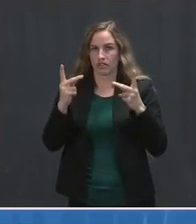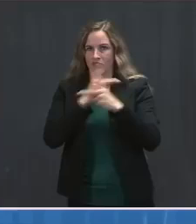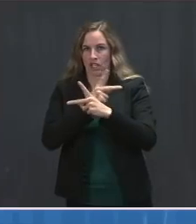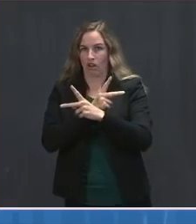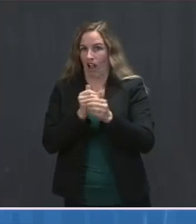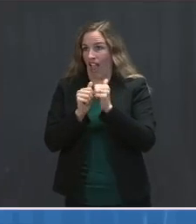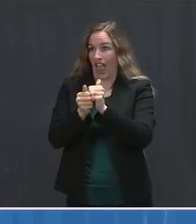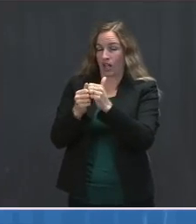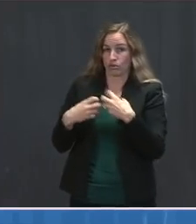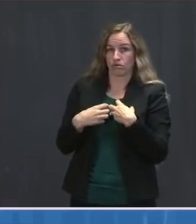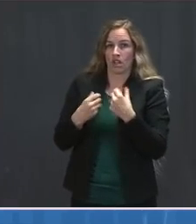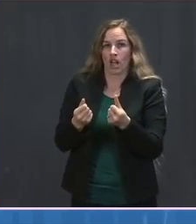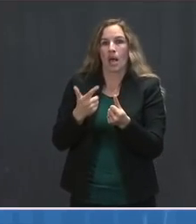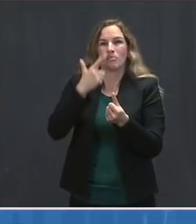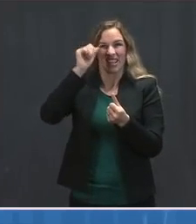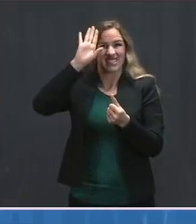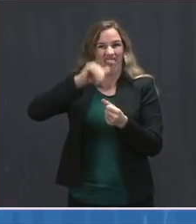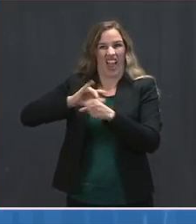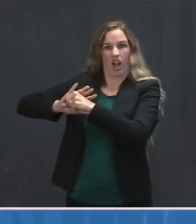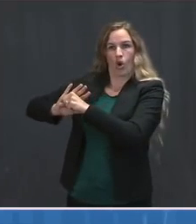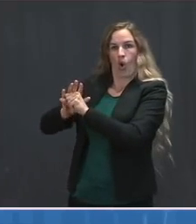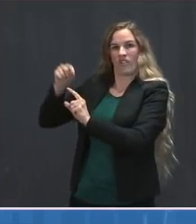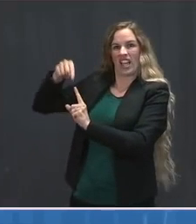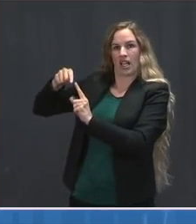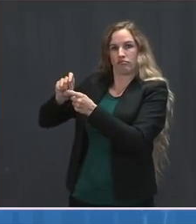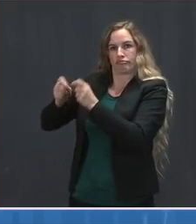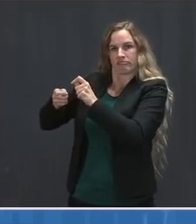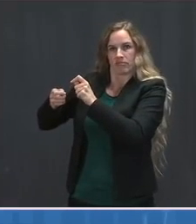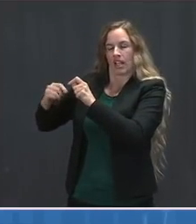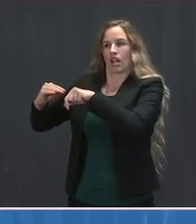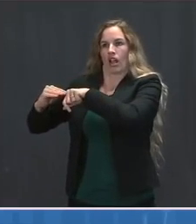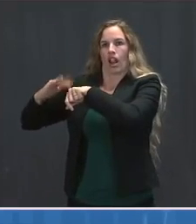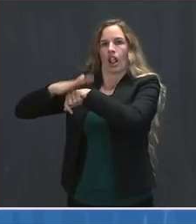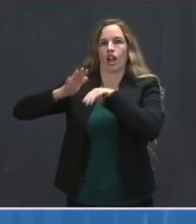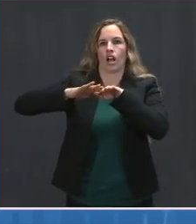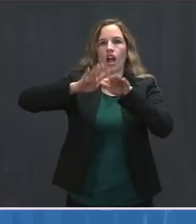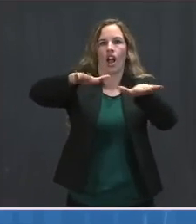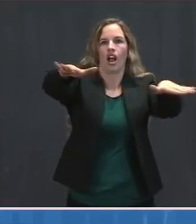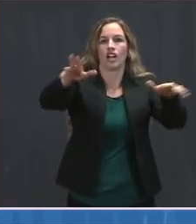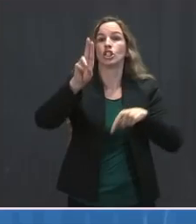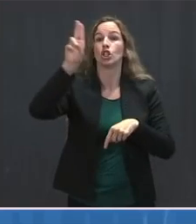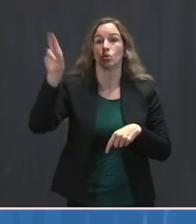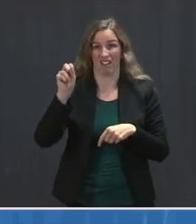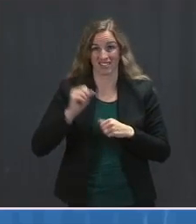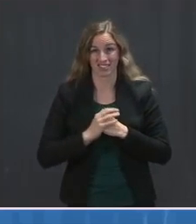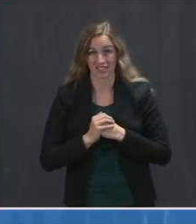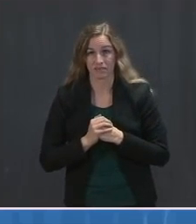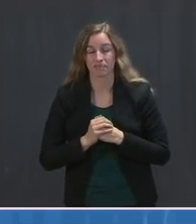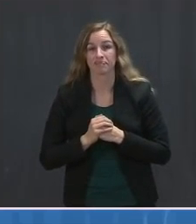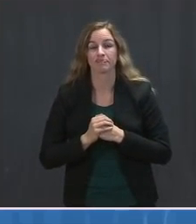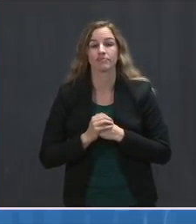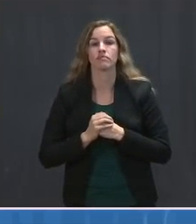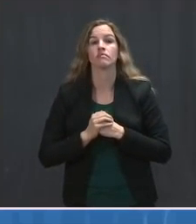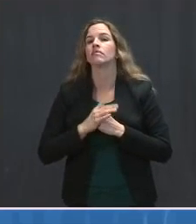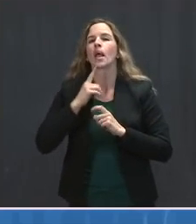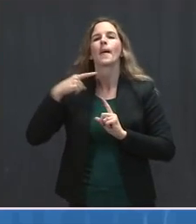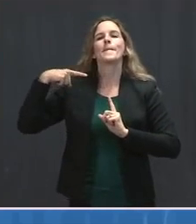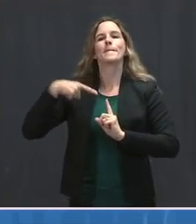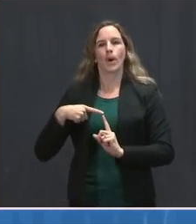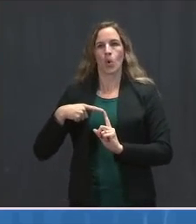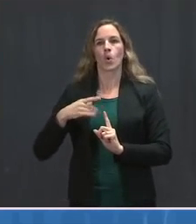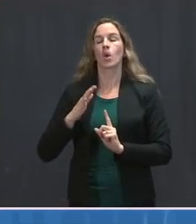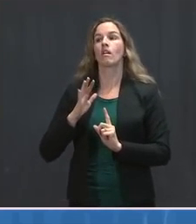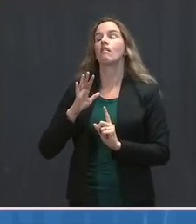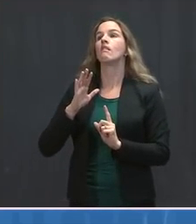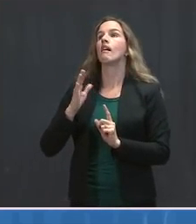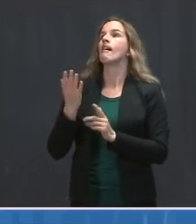something that's expanding and its prevalence in the United States. The point that I want to make and end with is something that I said last